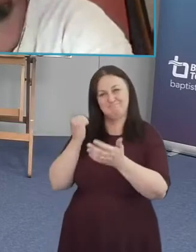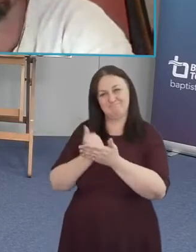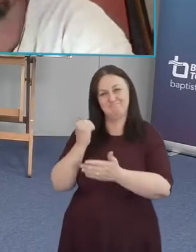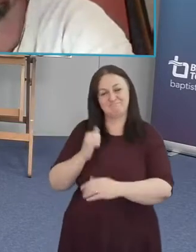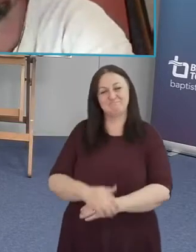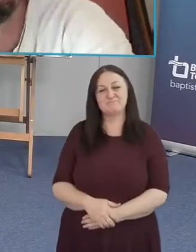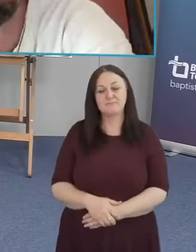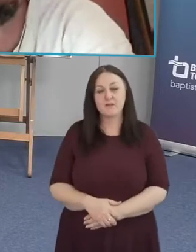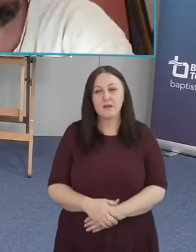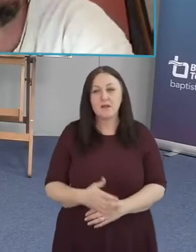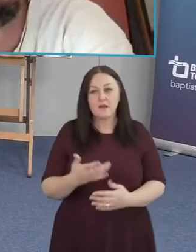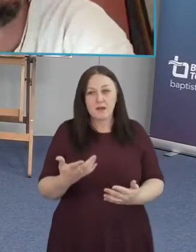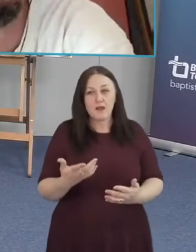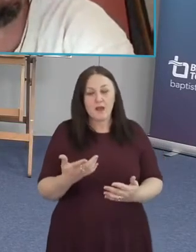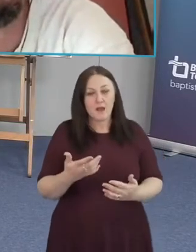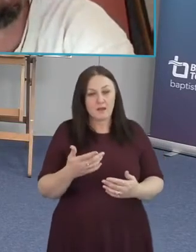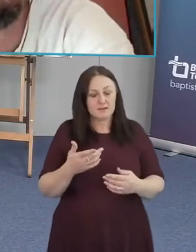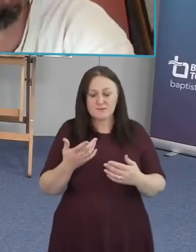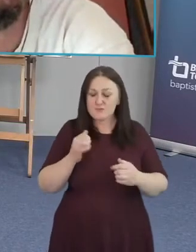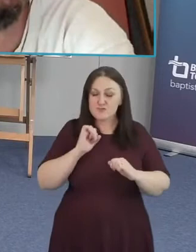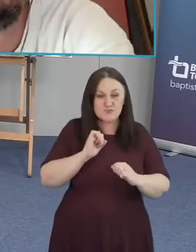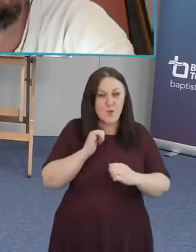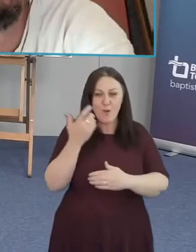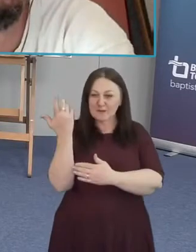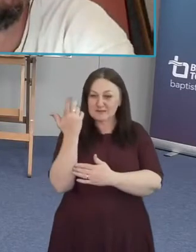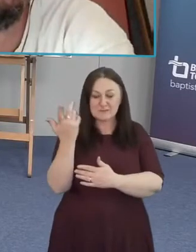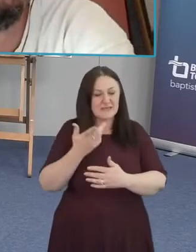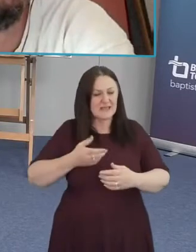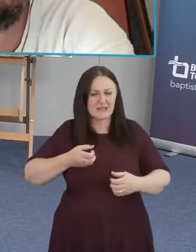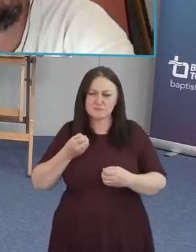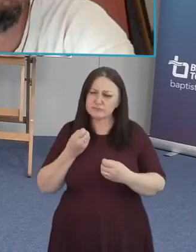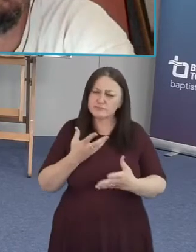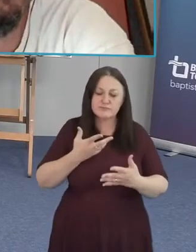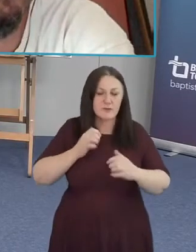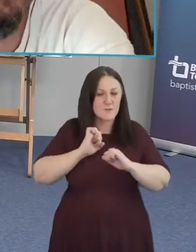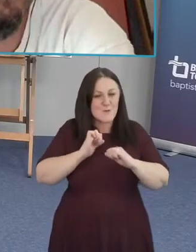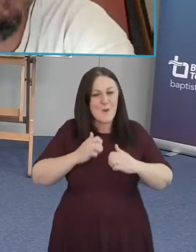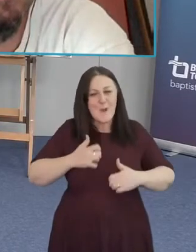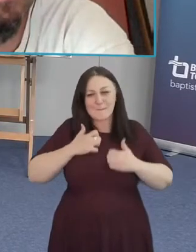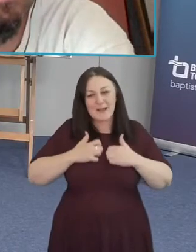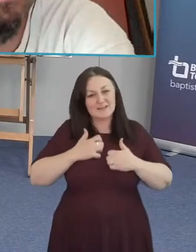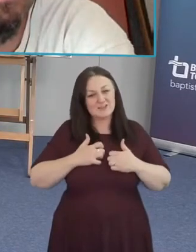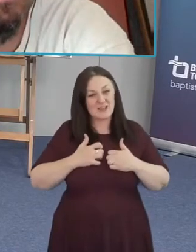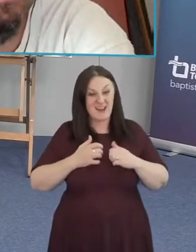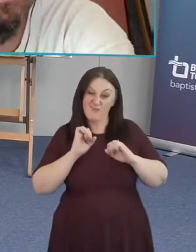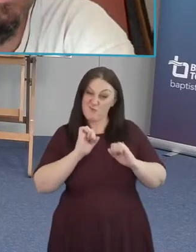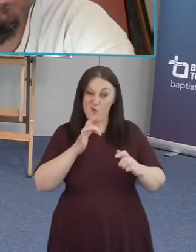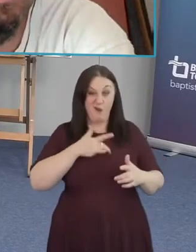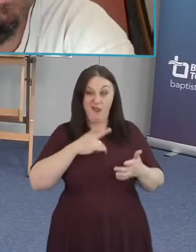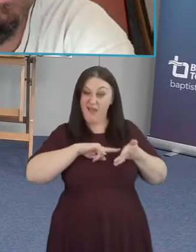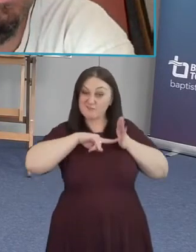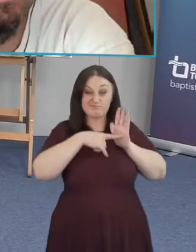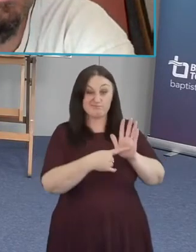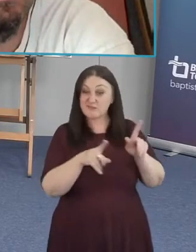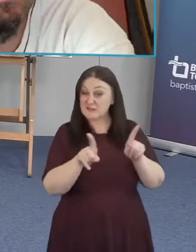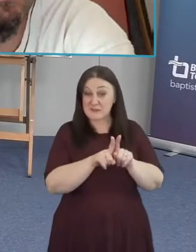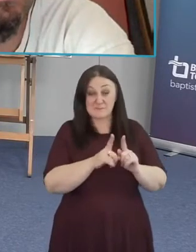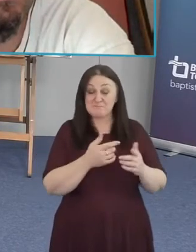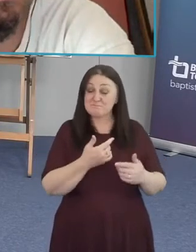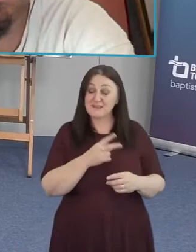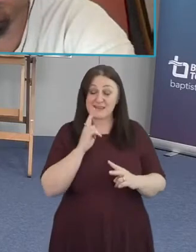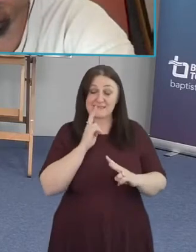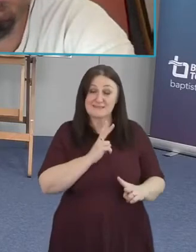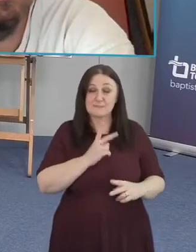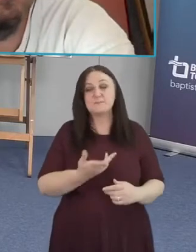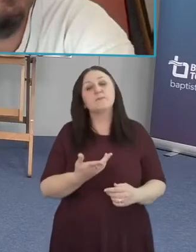i love the passion which which you speak with and which you live by um and uh we've got a question here from an ellen who